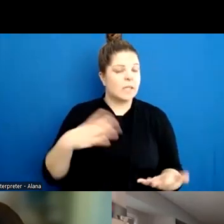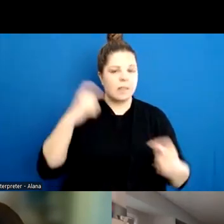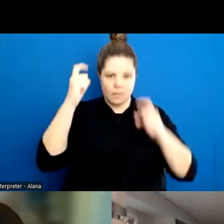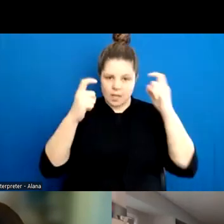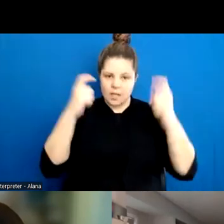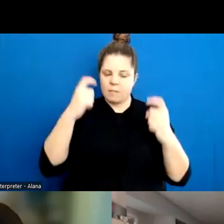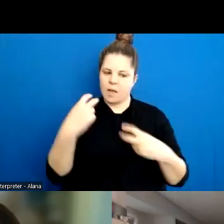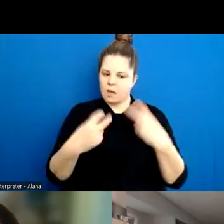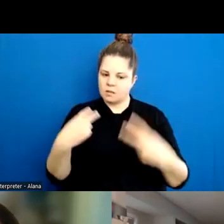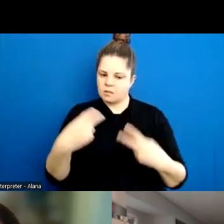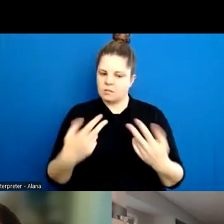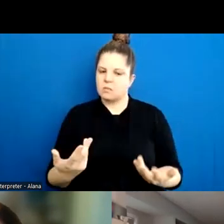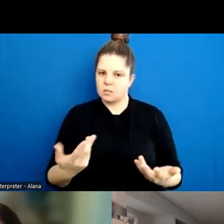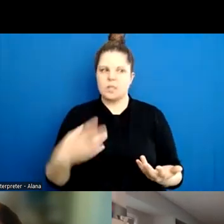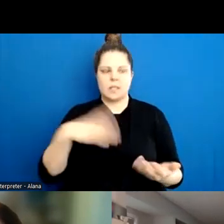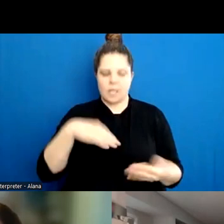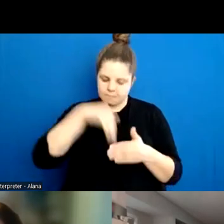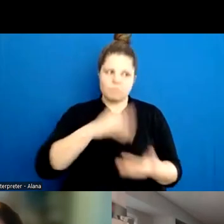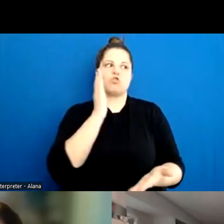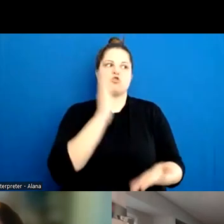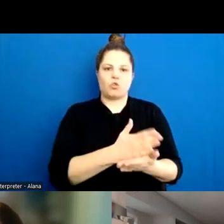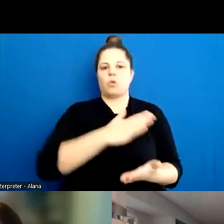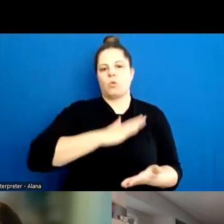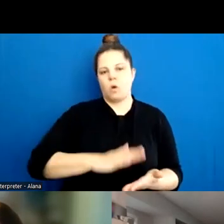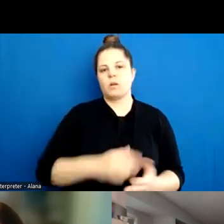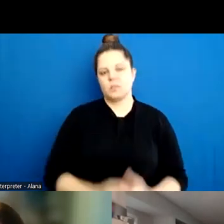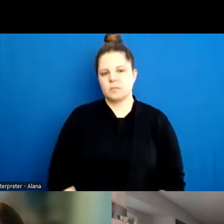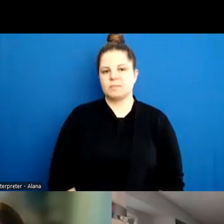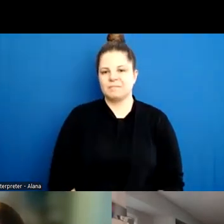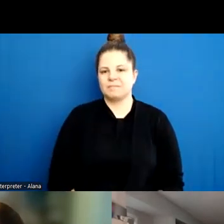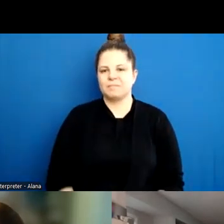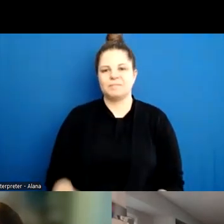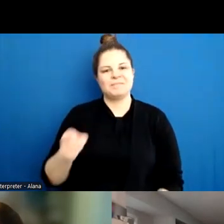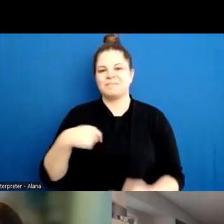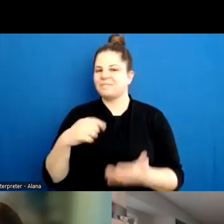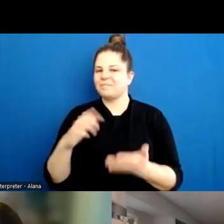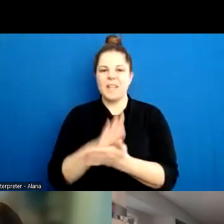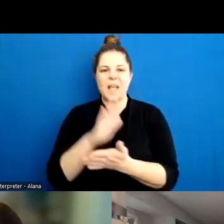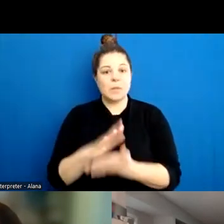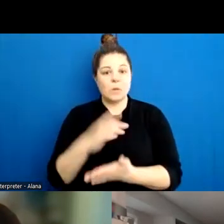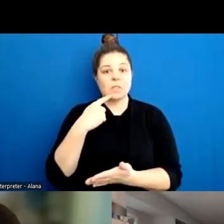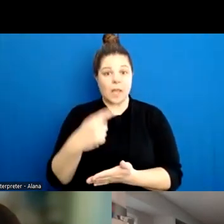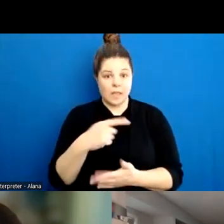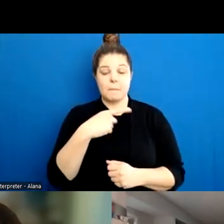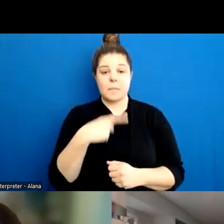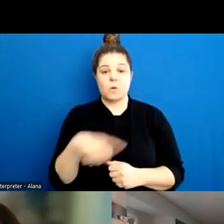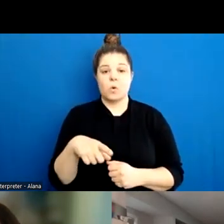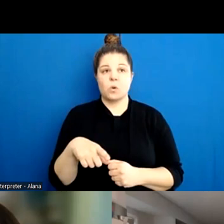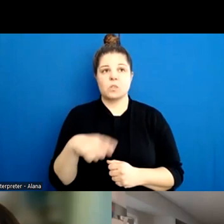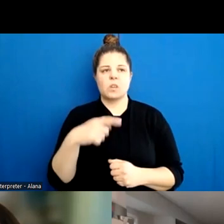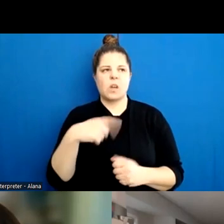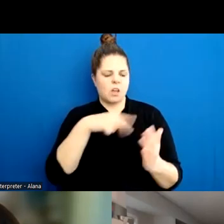consent really looks like in the wild. I'm so glad you brought this up to me because it's something that through reading